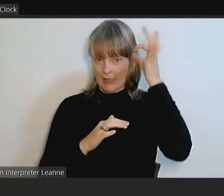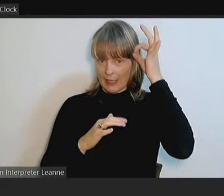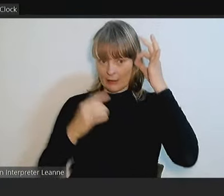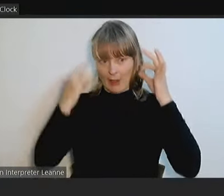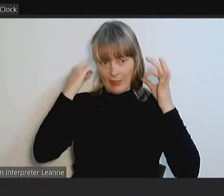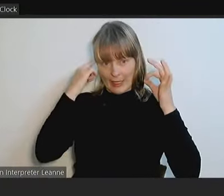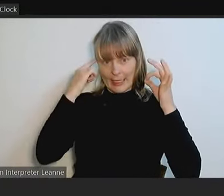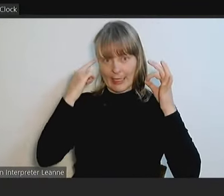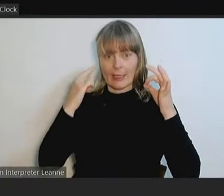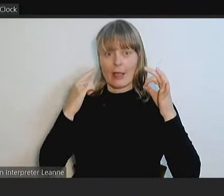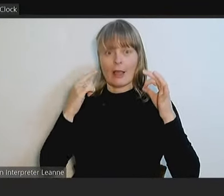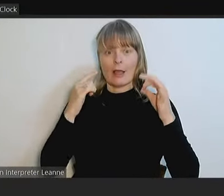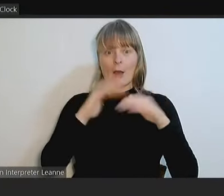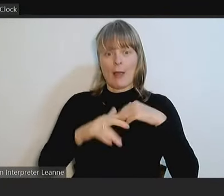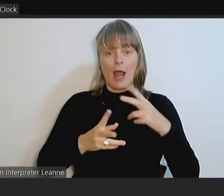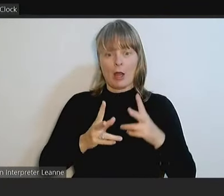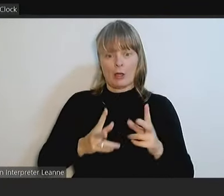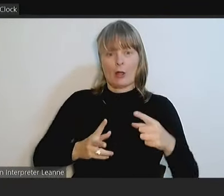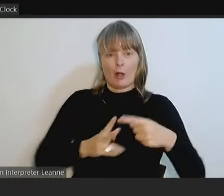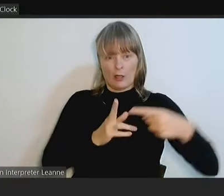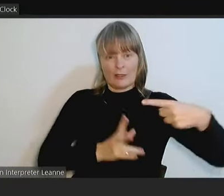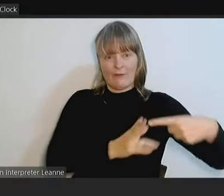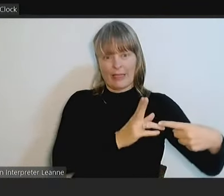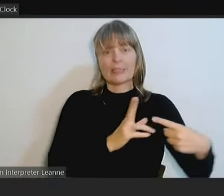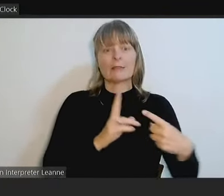in terms of that particular umbrella.